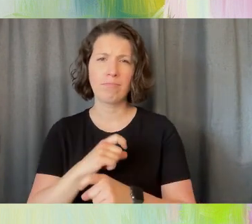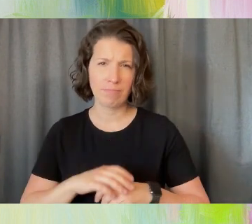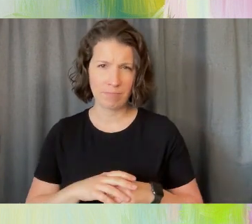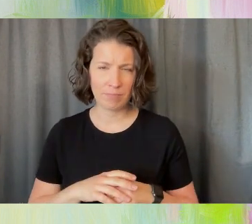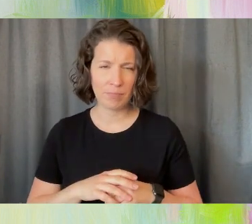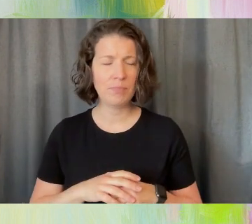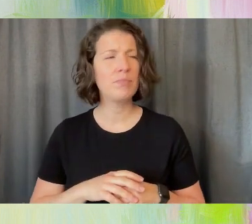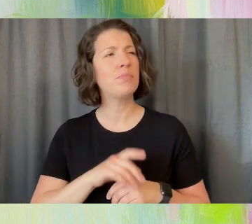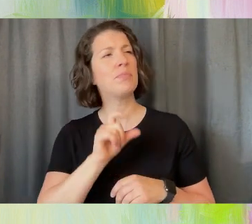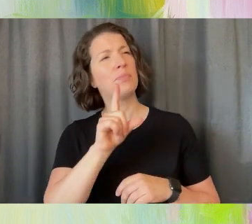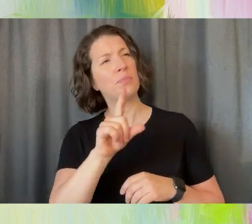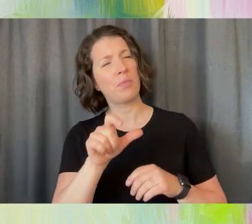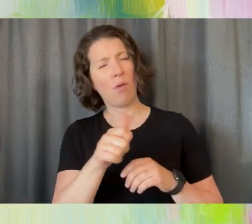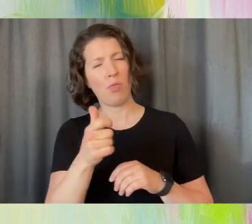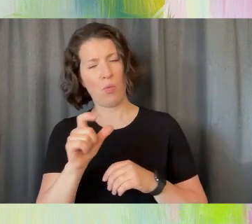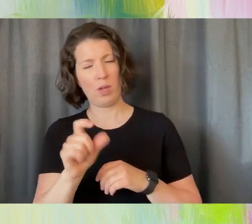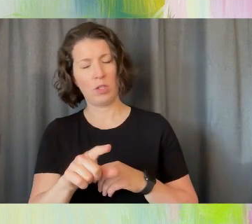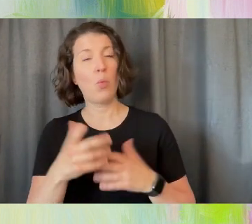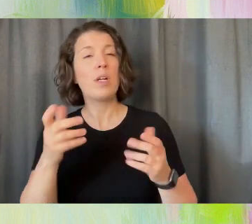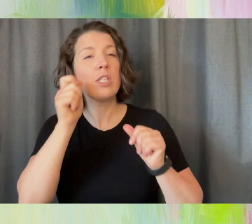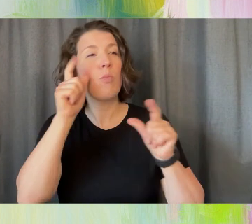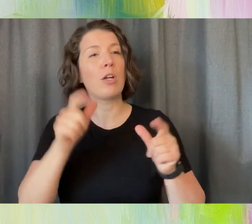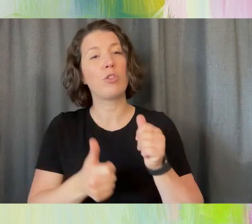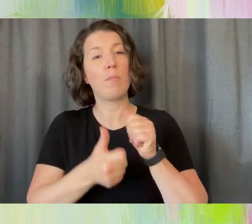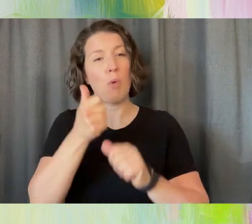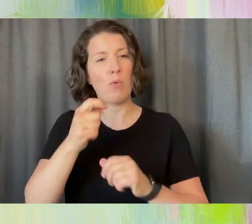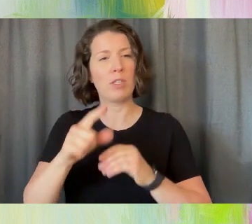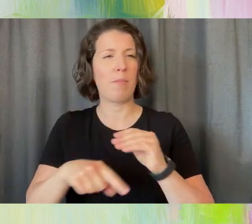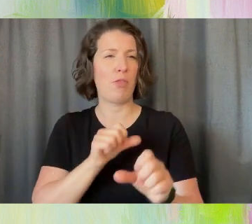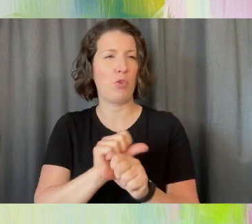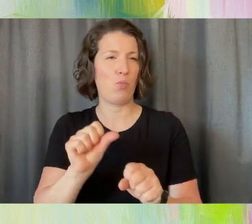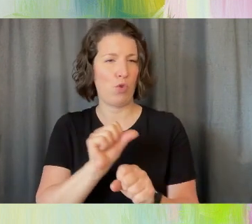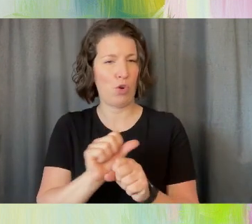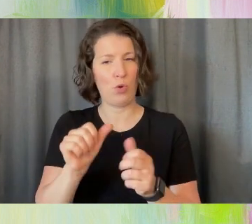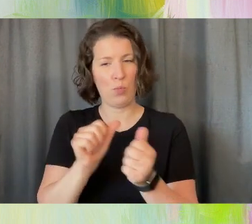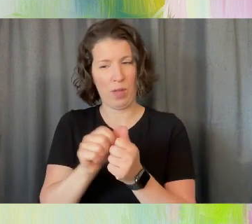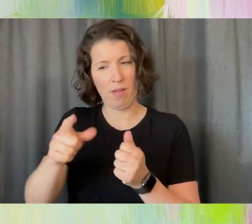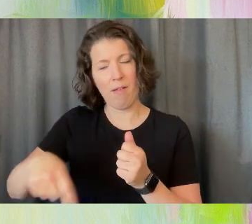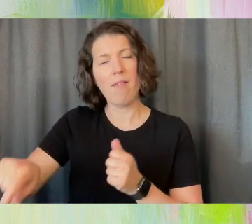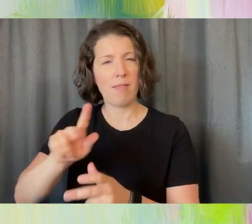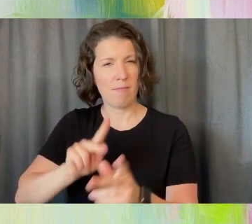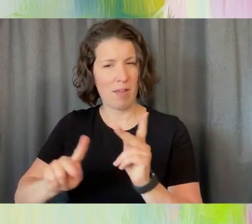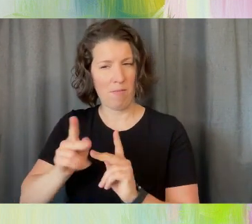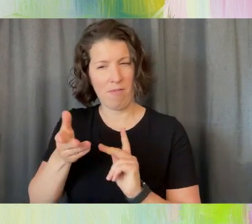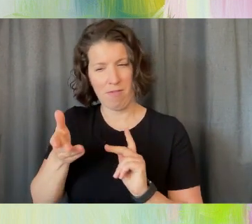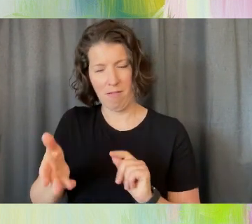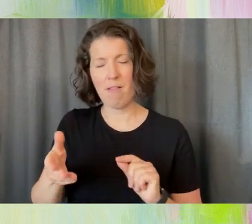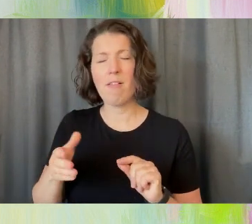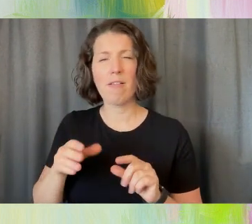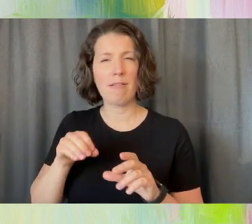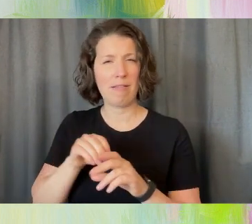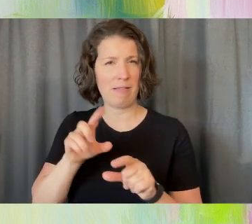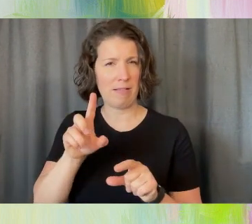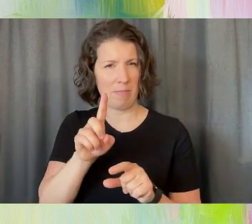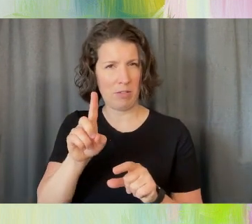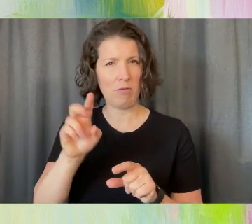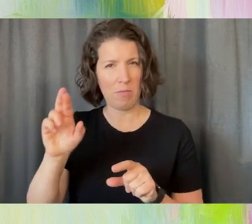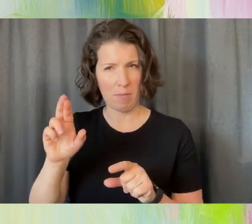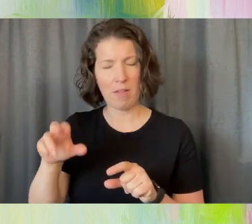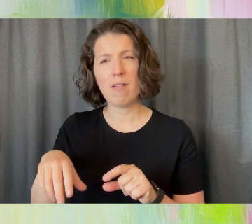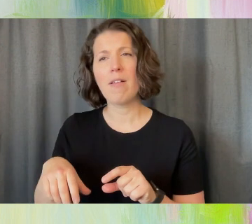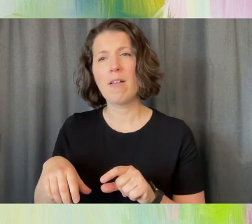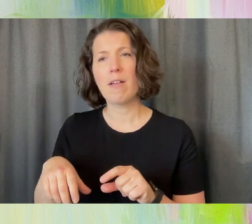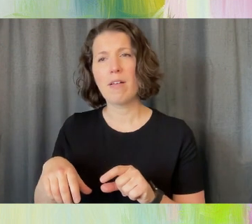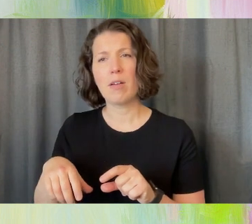most about the work that you did with the group in the Dominican Republic? What was the thing that really you didn't expect and you found to be really compelling?